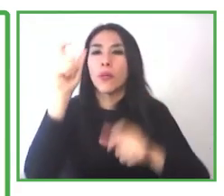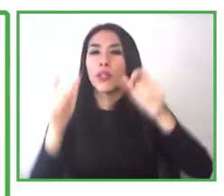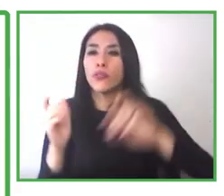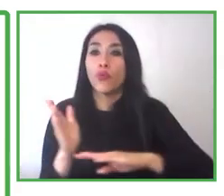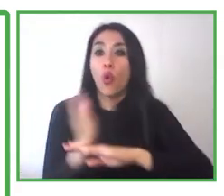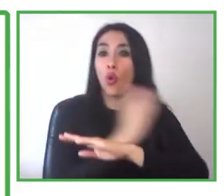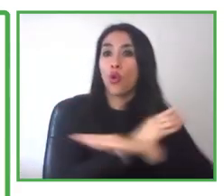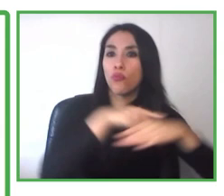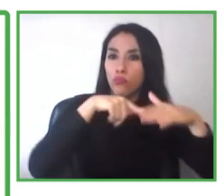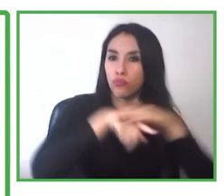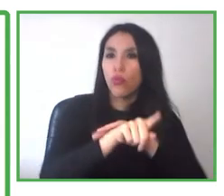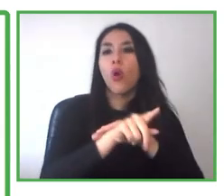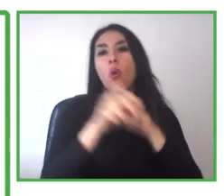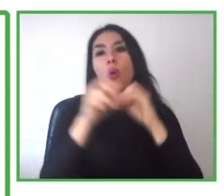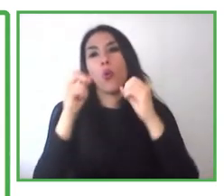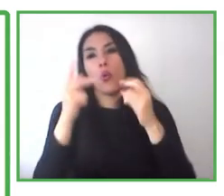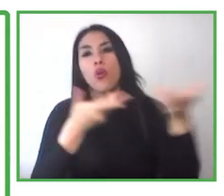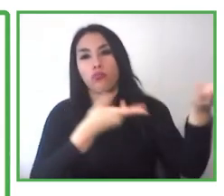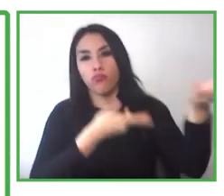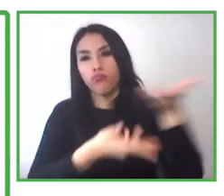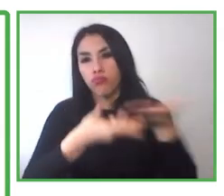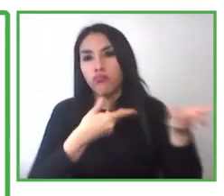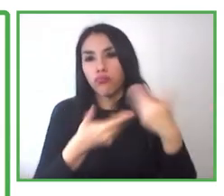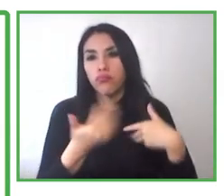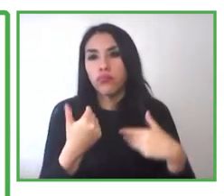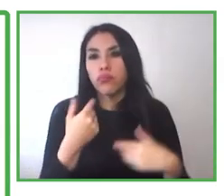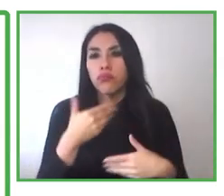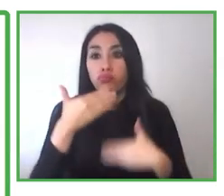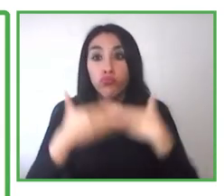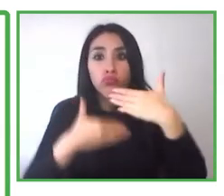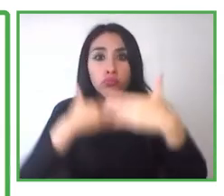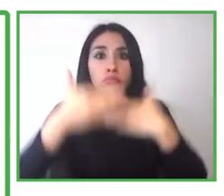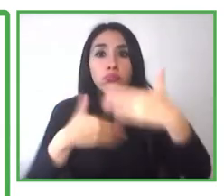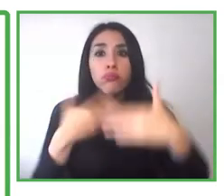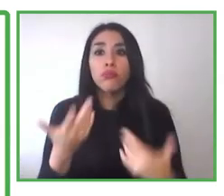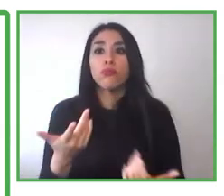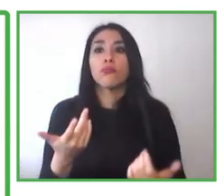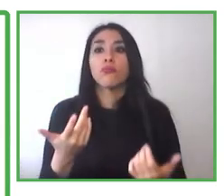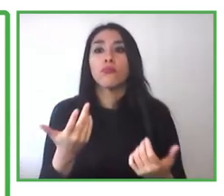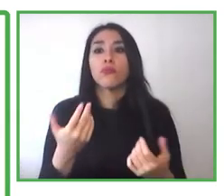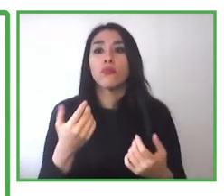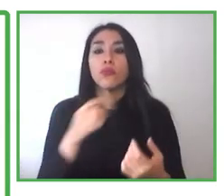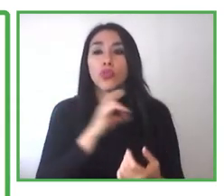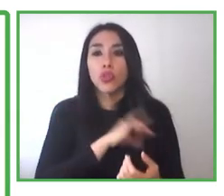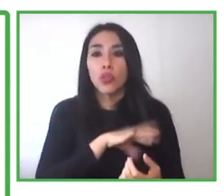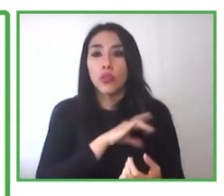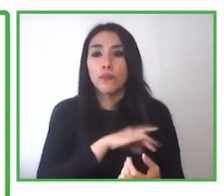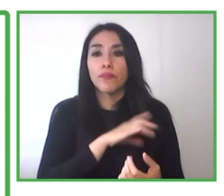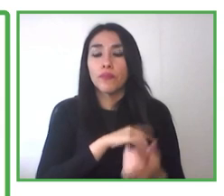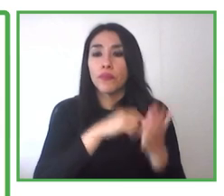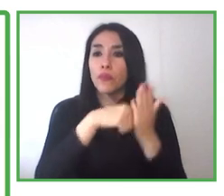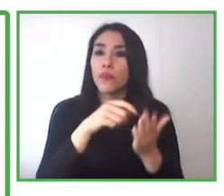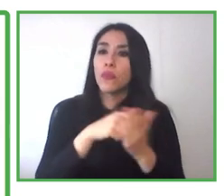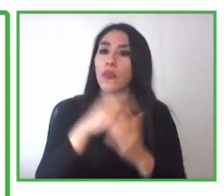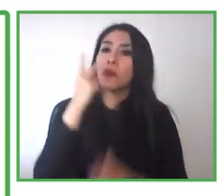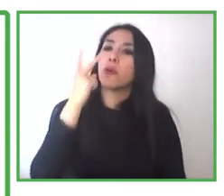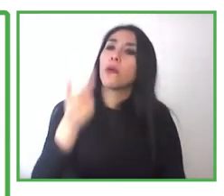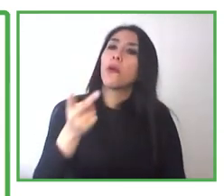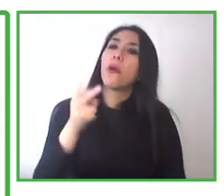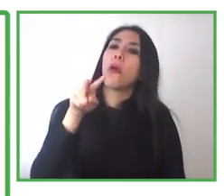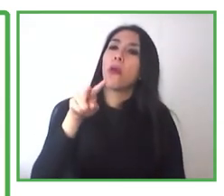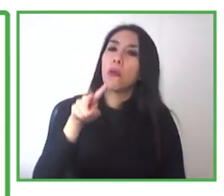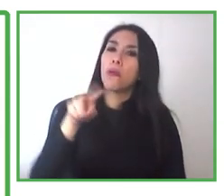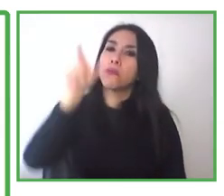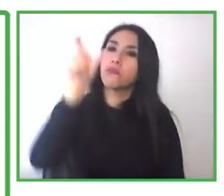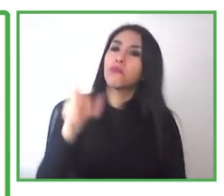with their tutors. But then Chile Valora comes and recognises and certifies them like a third party, in fact,